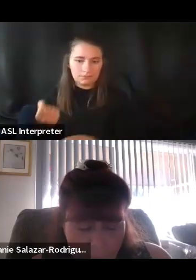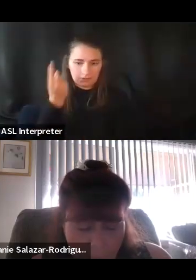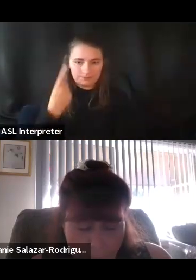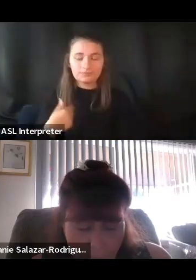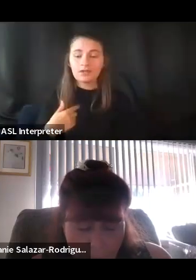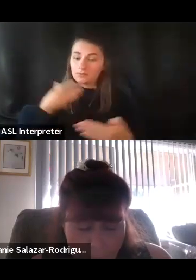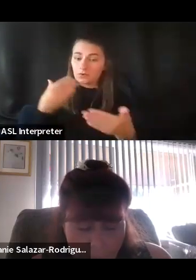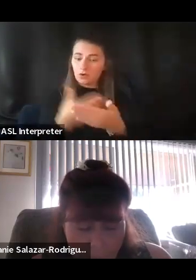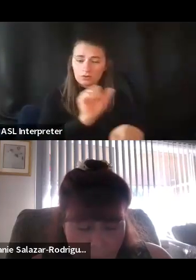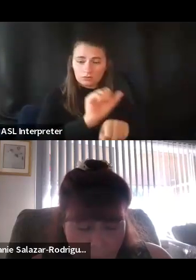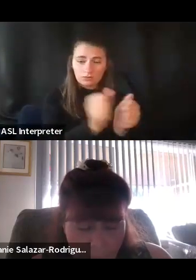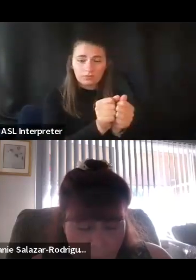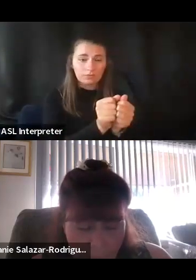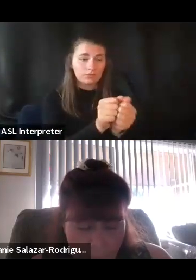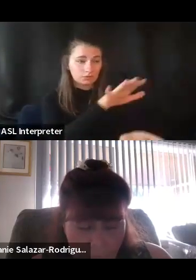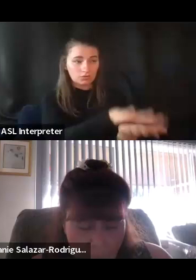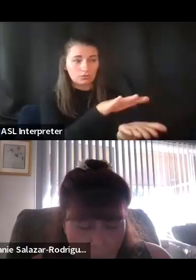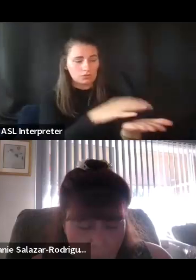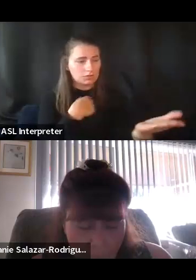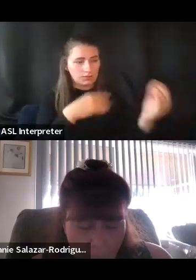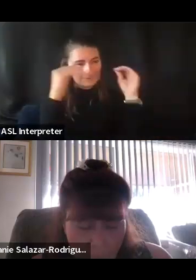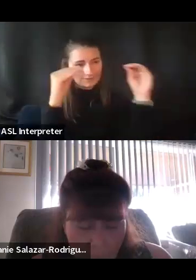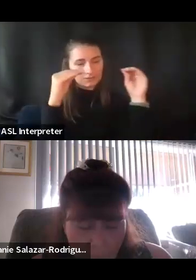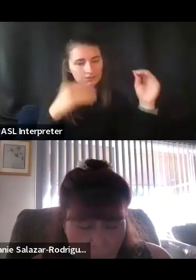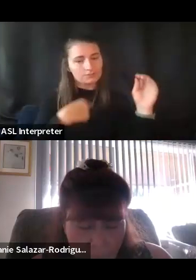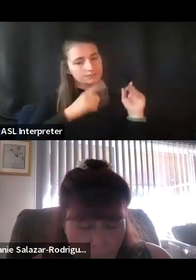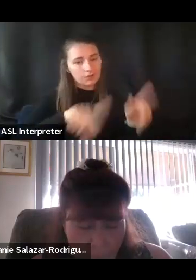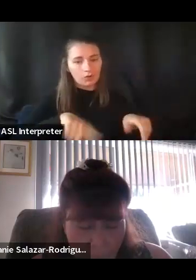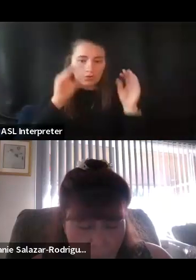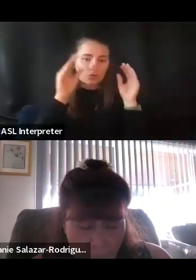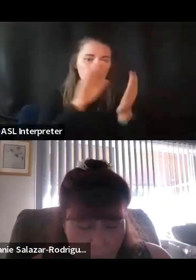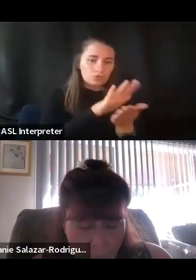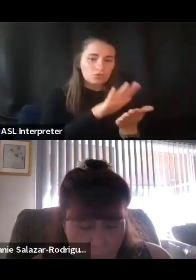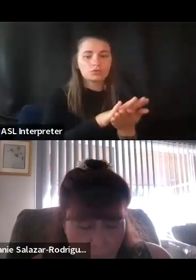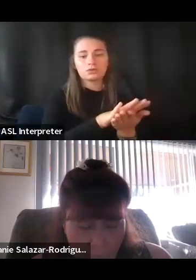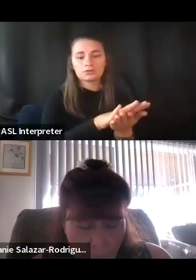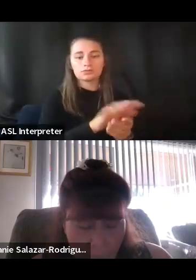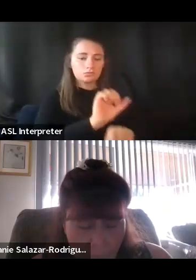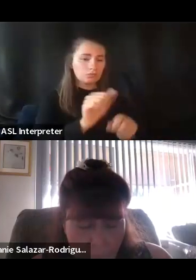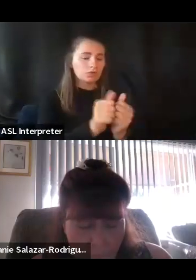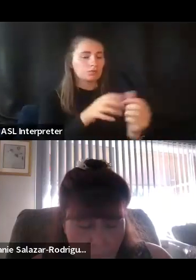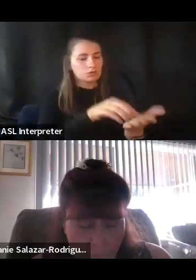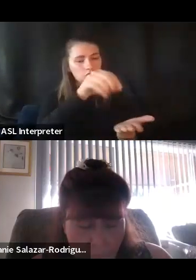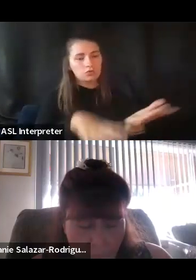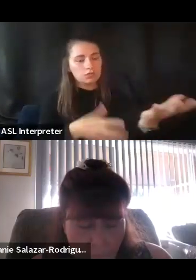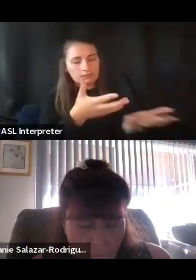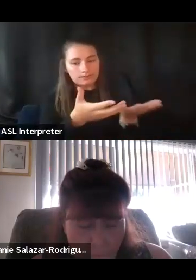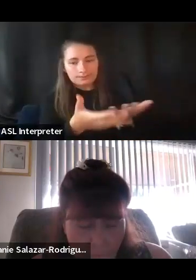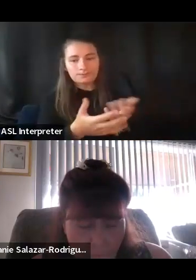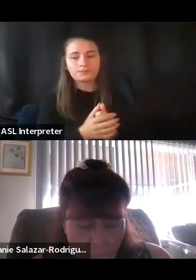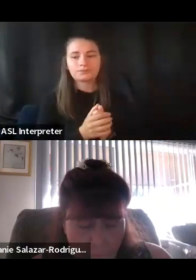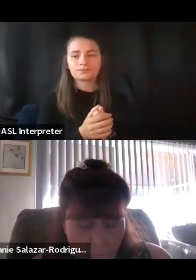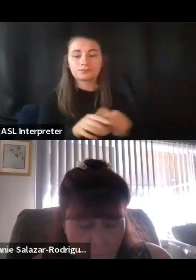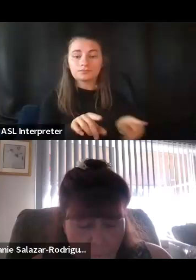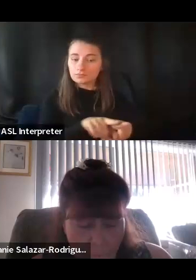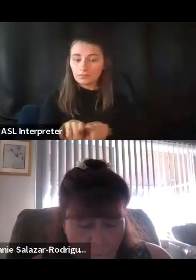So I teach, you know, and I go to the schools and work with students. Also, with